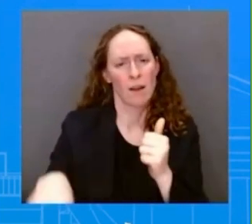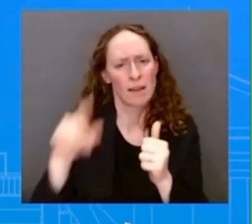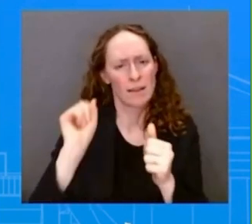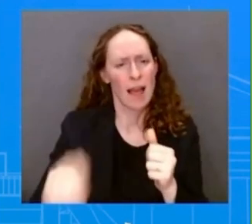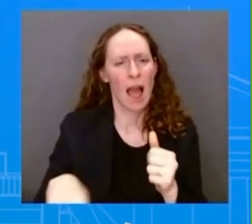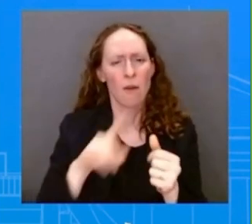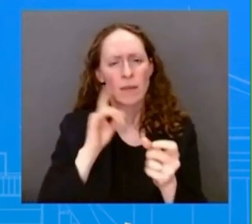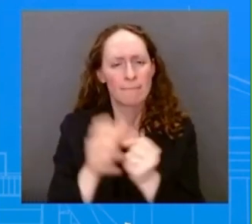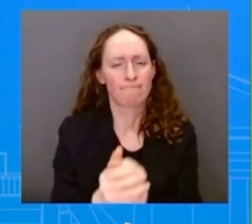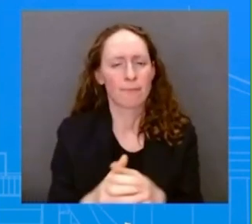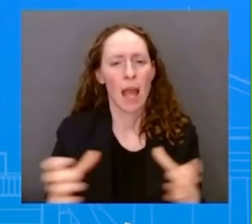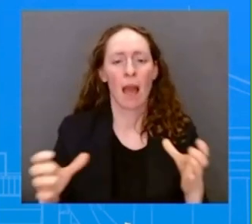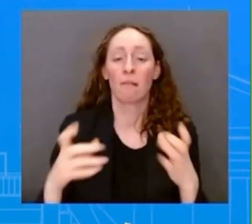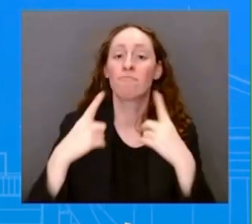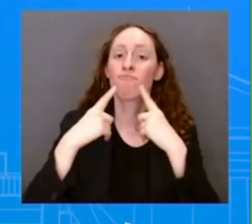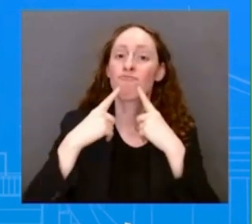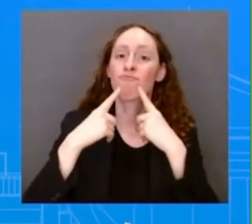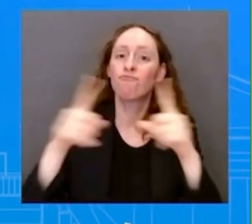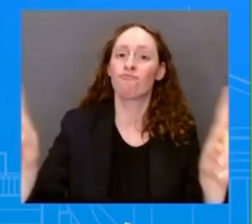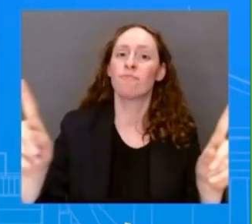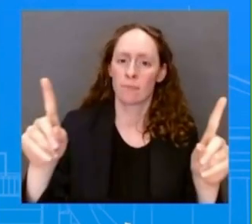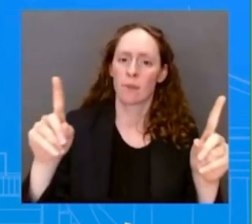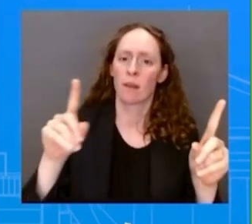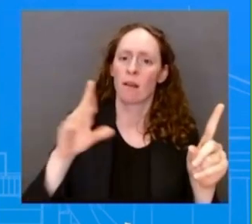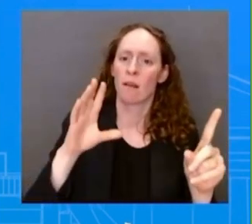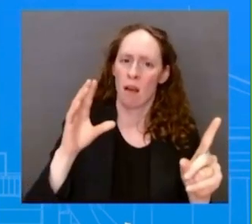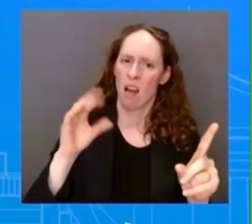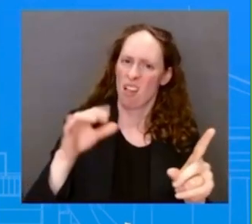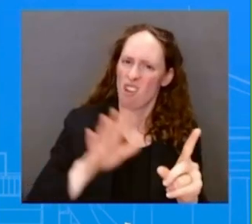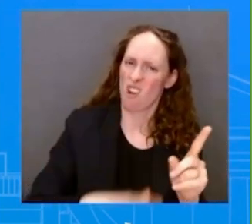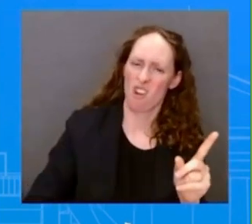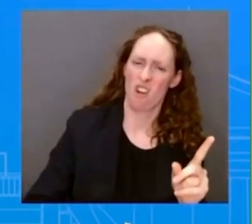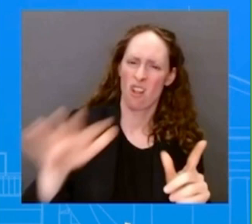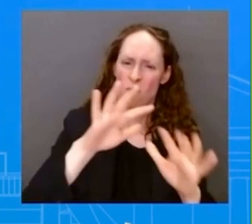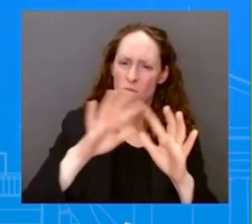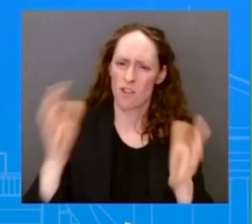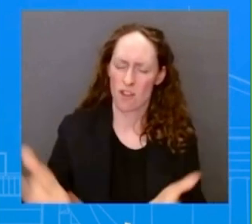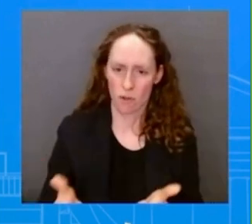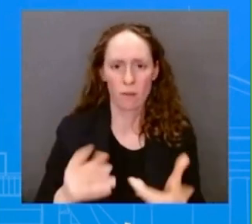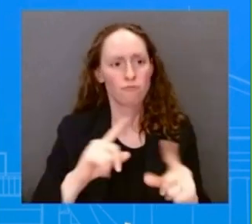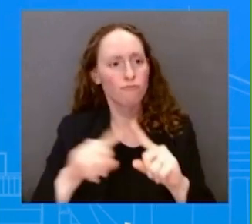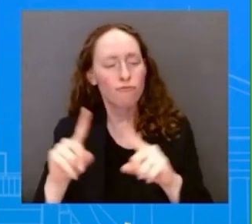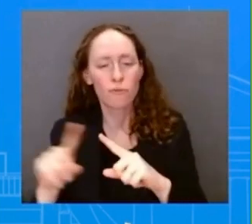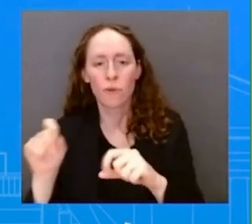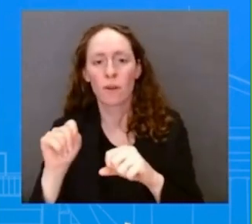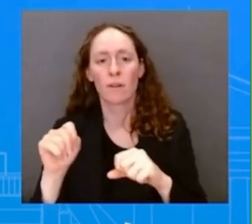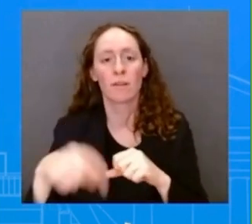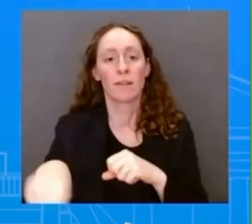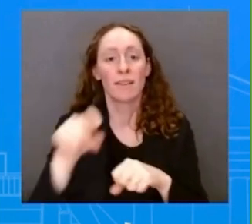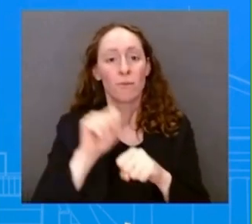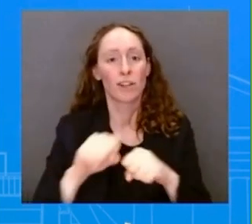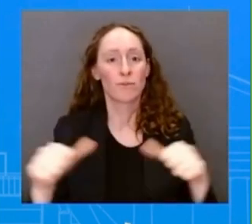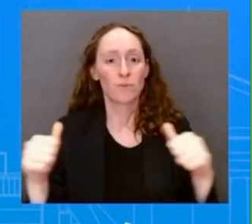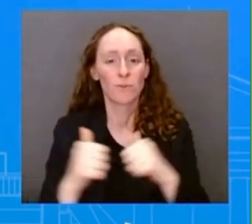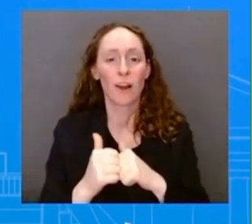like-minded nations. And there's a lot to discuss on the agenda with that regard. And